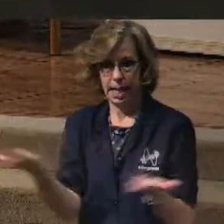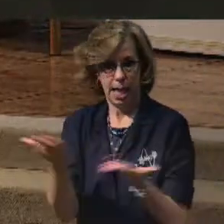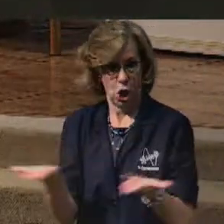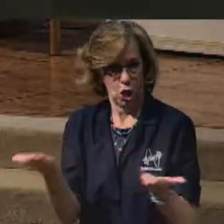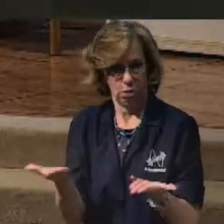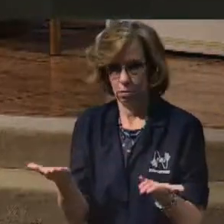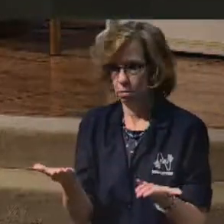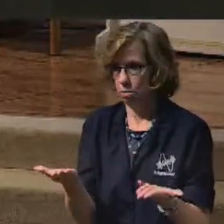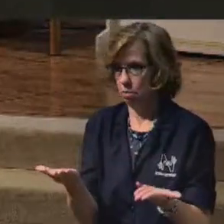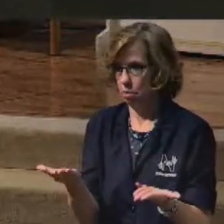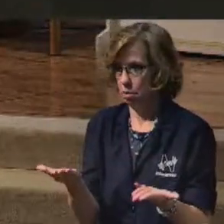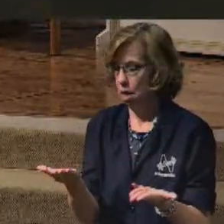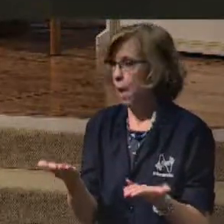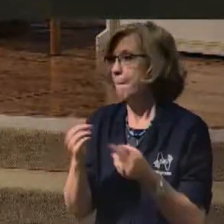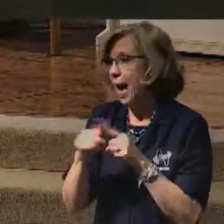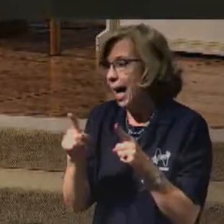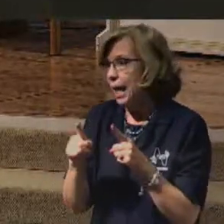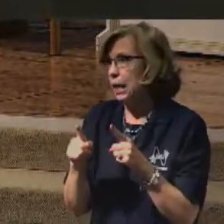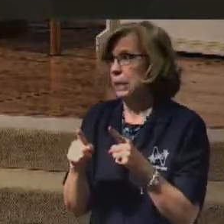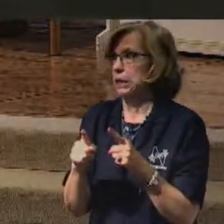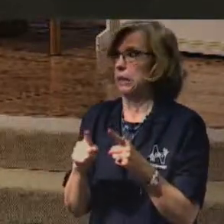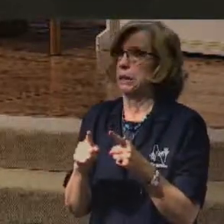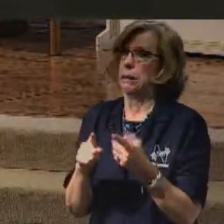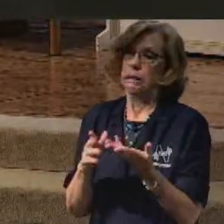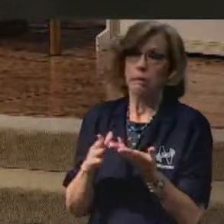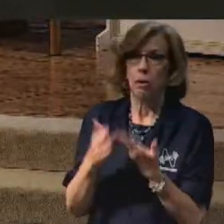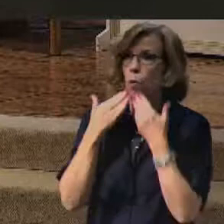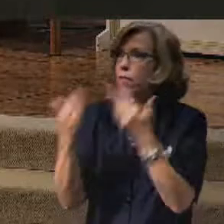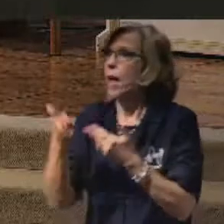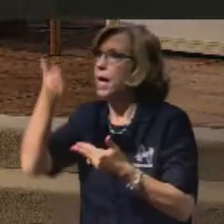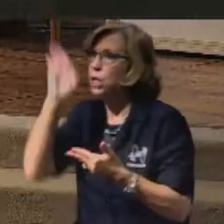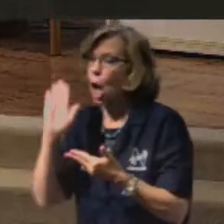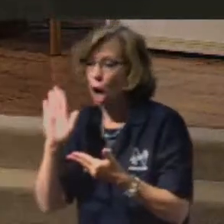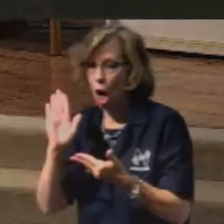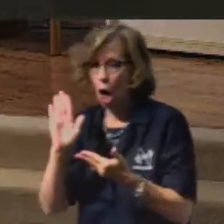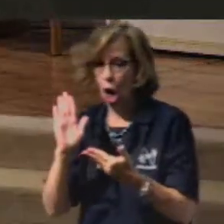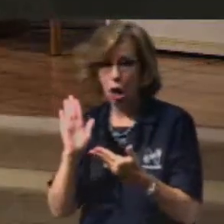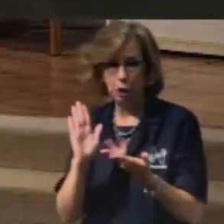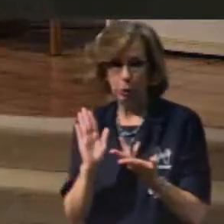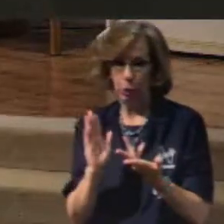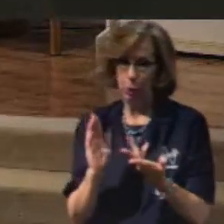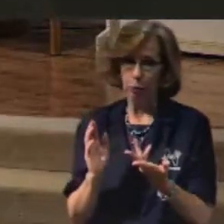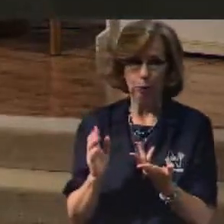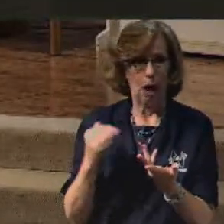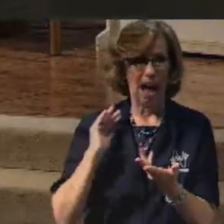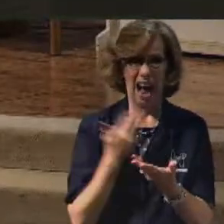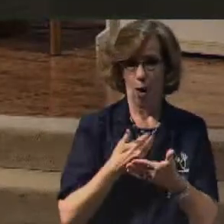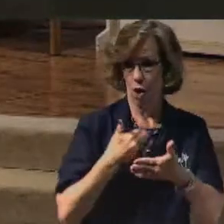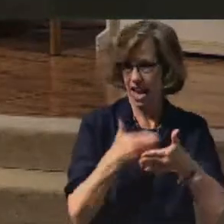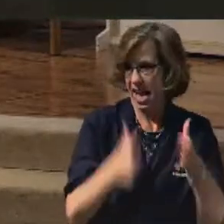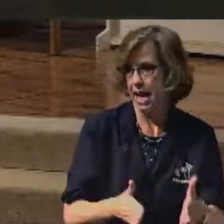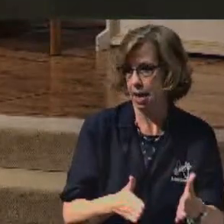we're not mourning with someone whose tree fell in their house, but